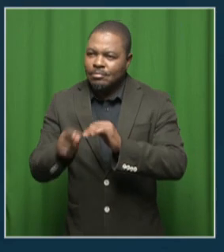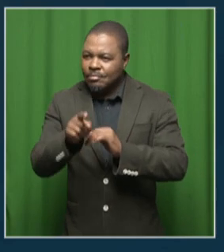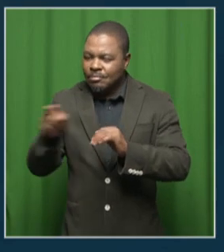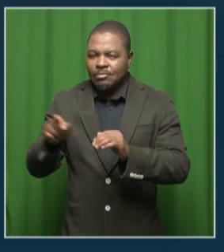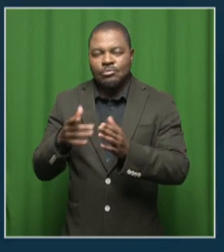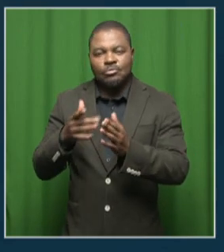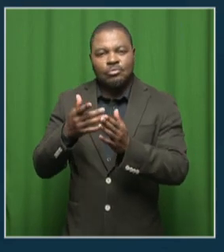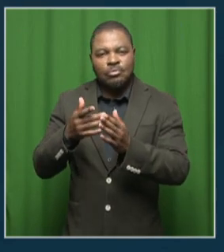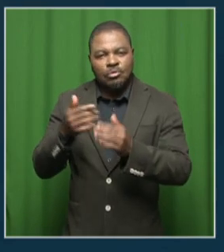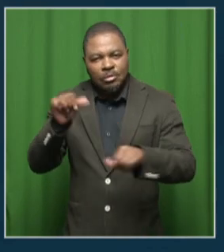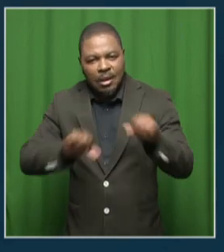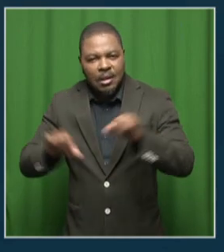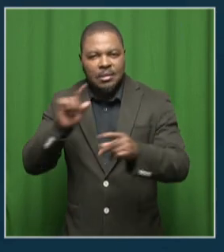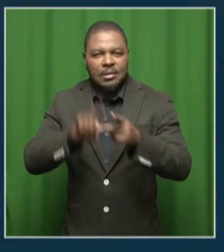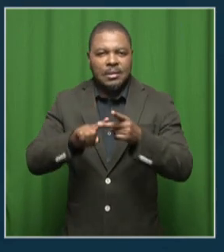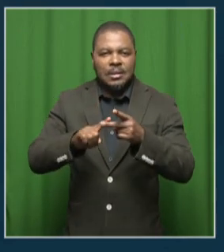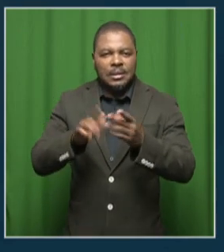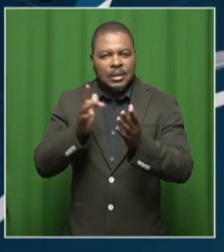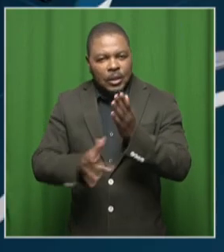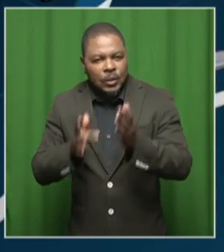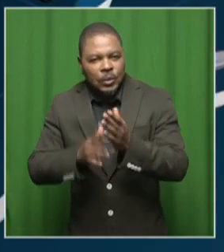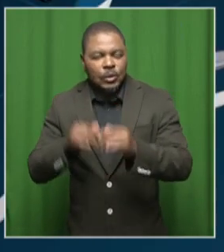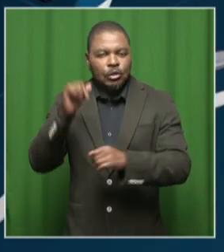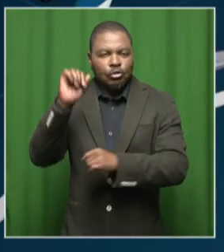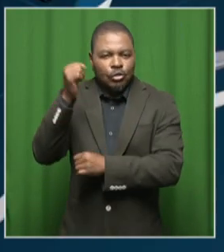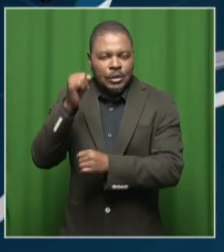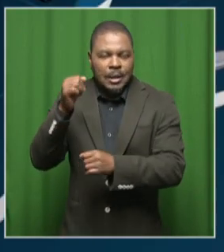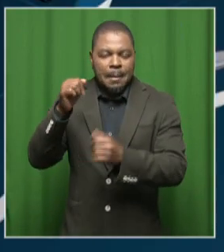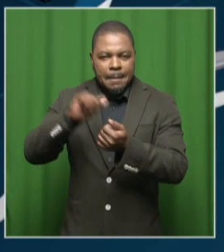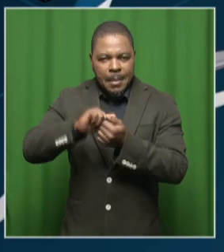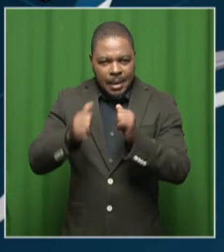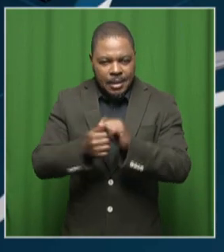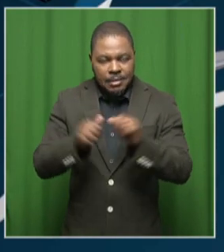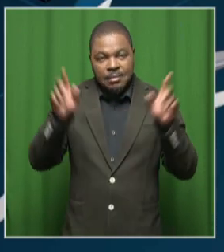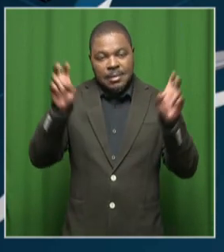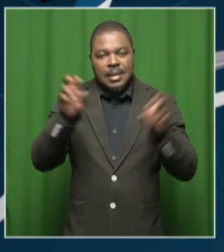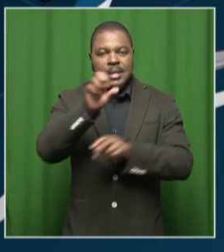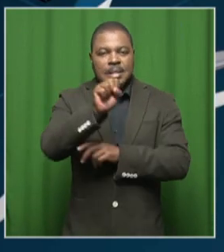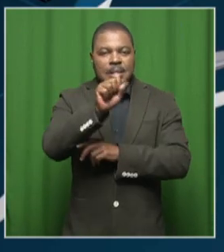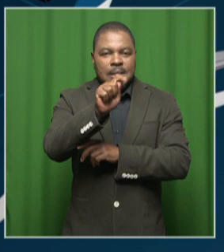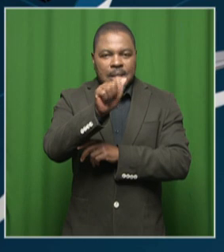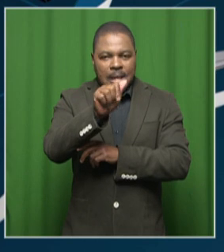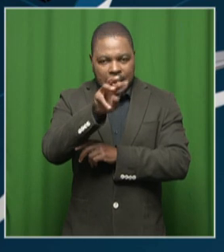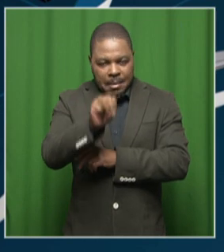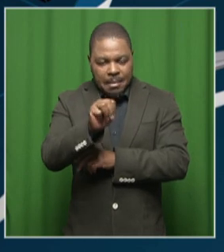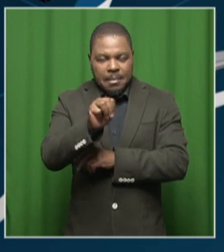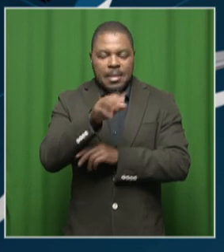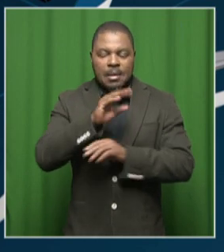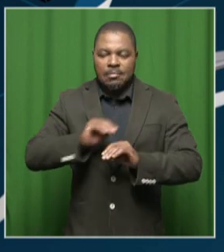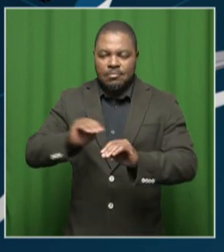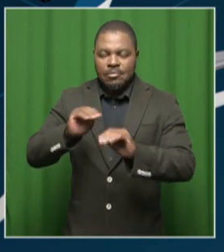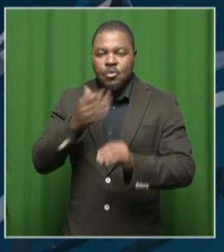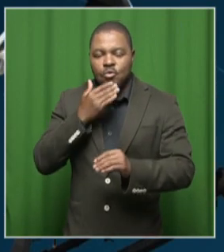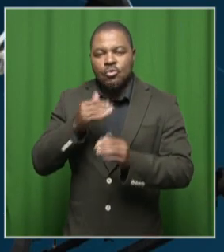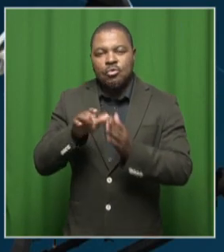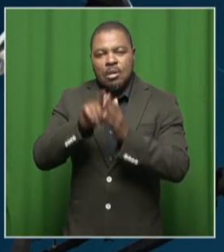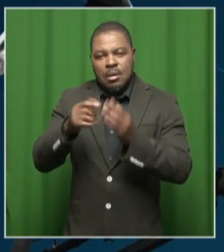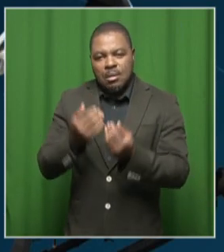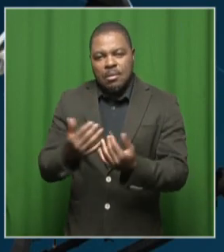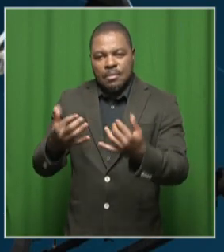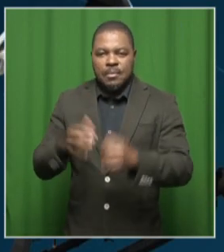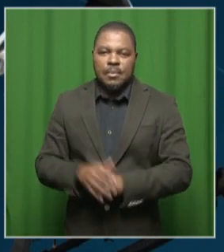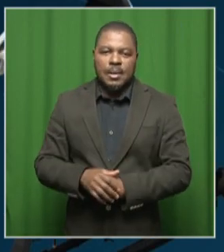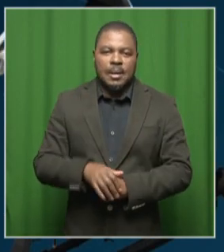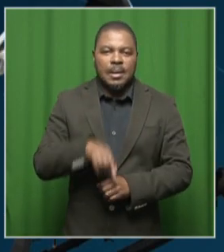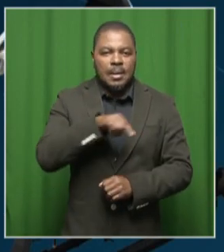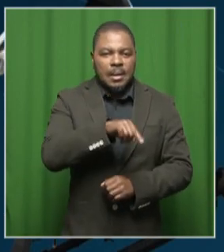deep interest in science, technology, engineering and mathematics, STEM, amongst young learners. As a leading advocate for science